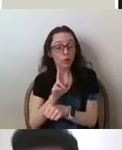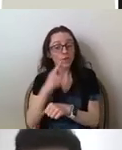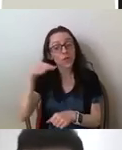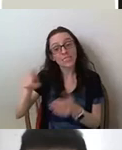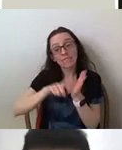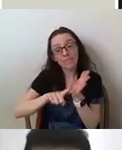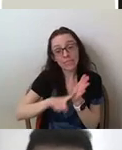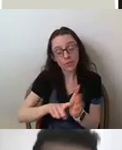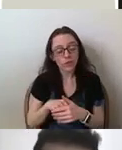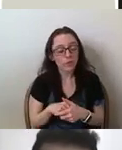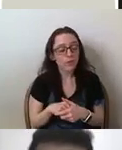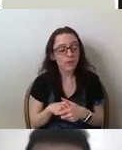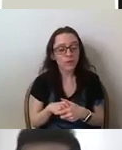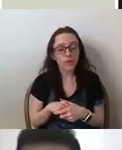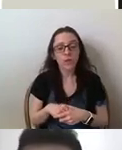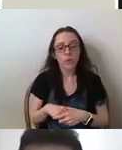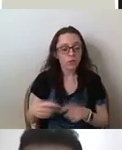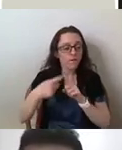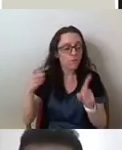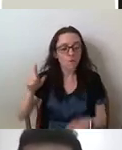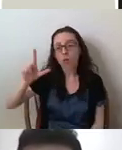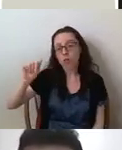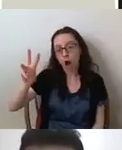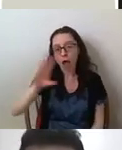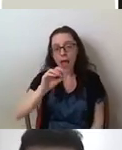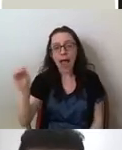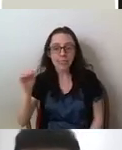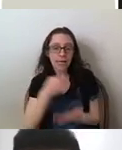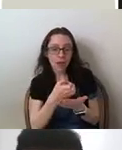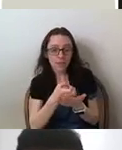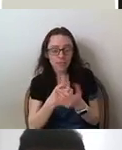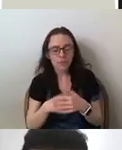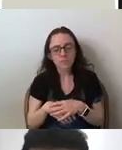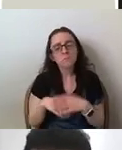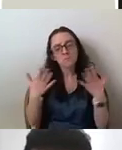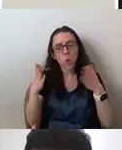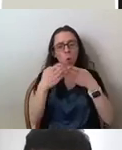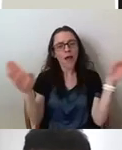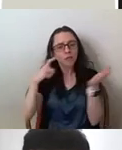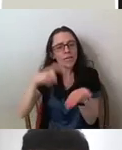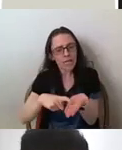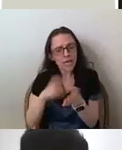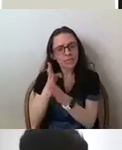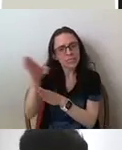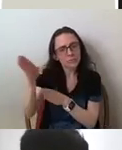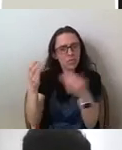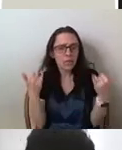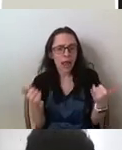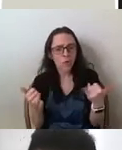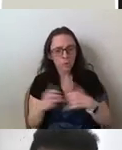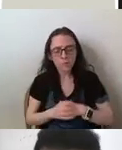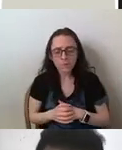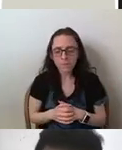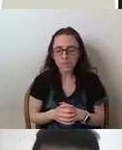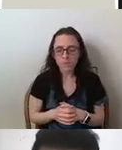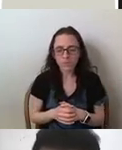was law and economics. It's fairly widely recognized discipline at this point. And the sort of